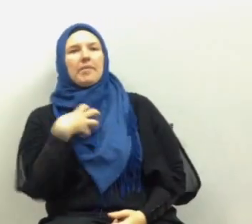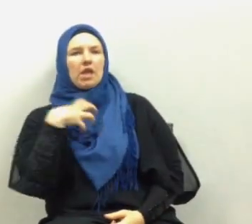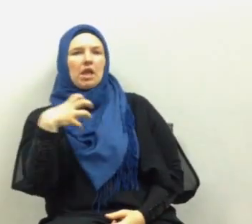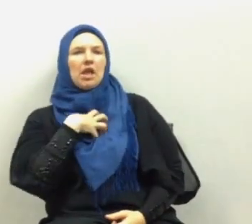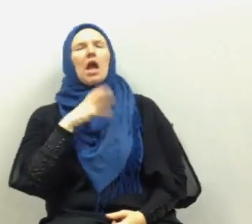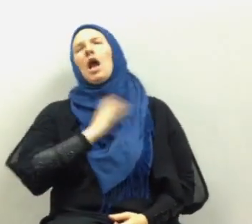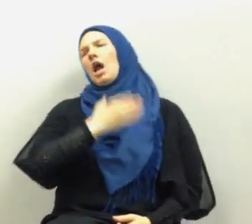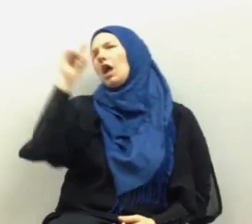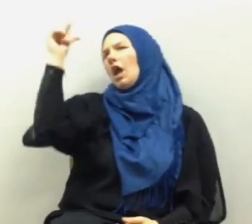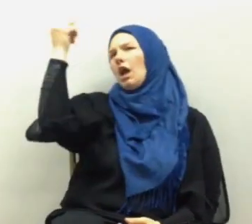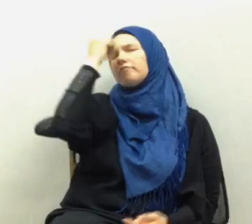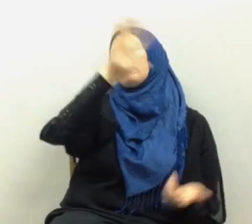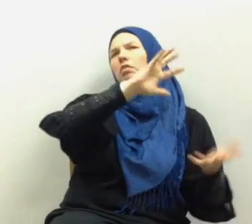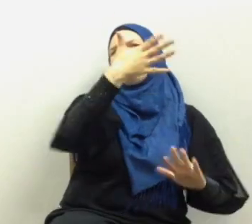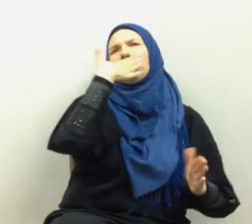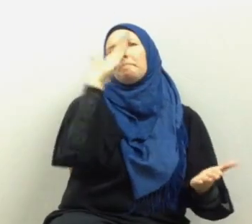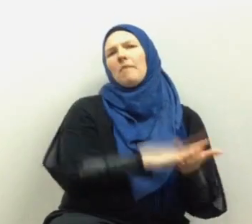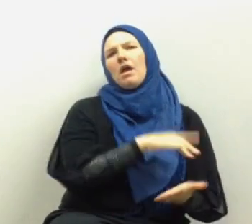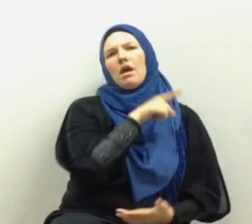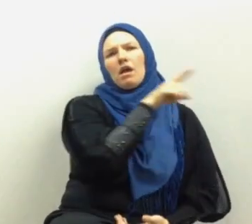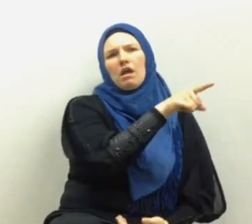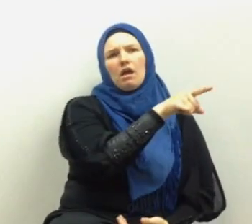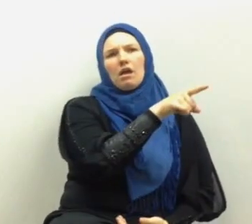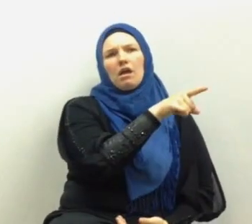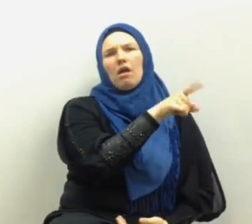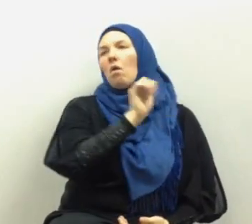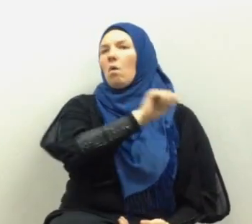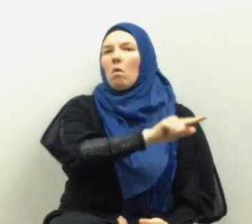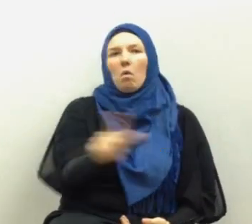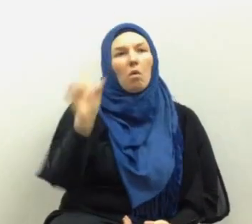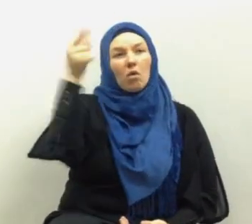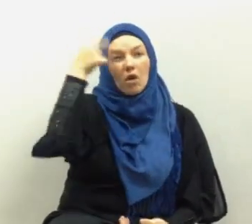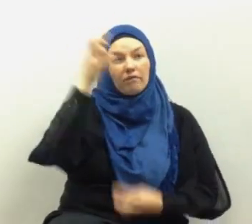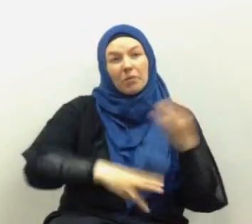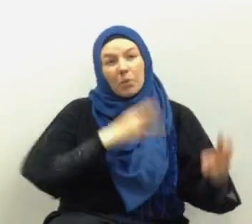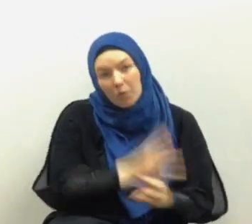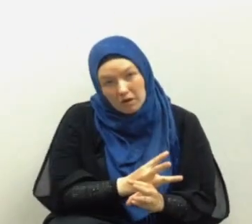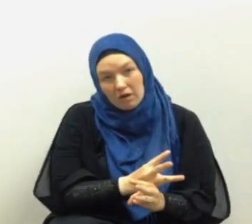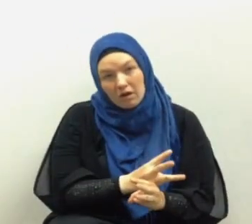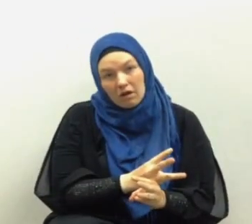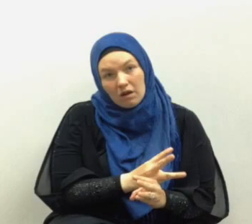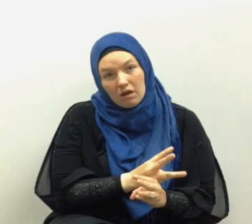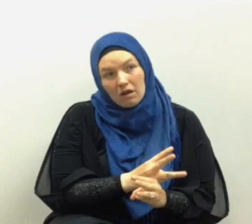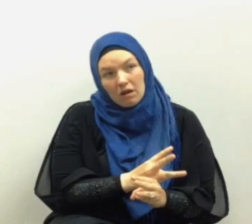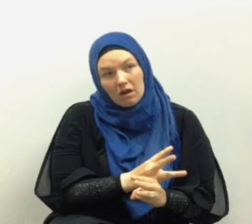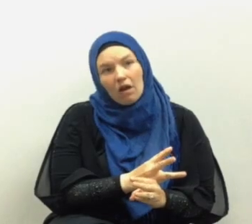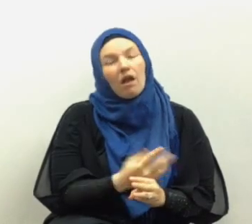our governments are corrupt all governments in the world